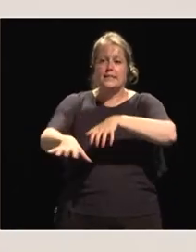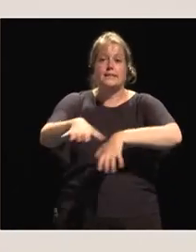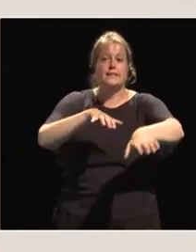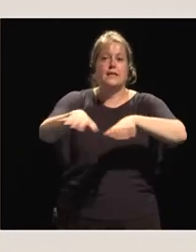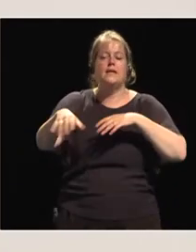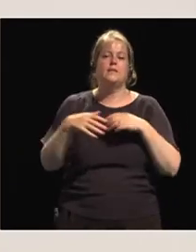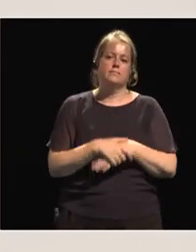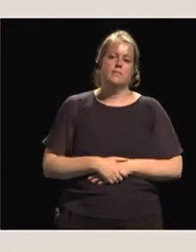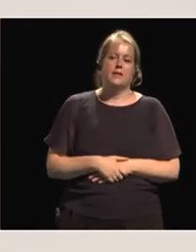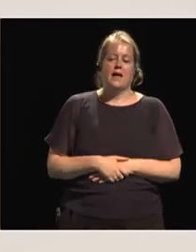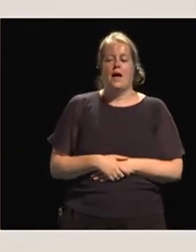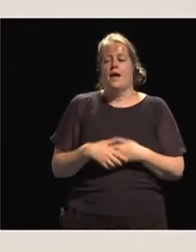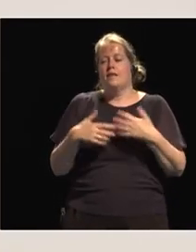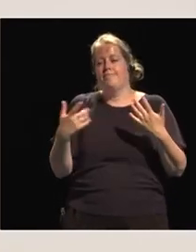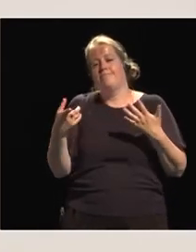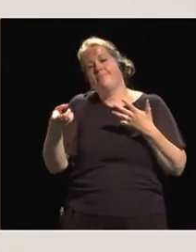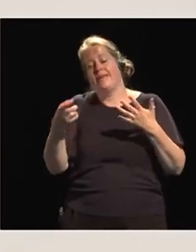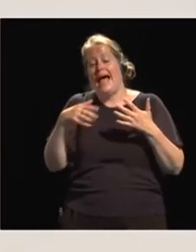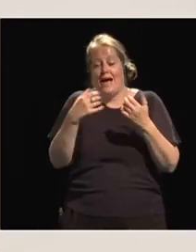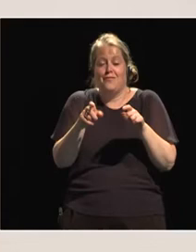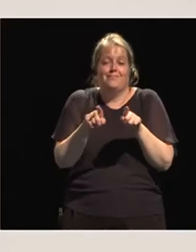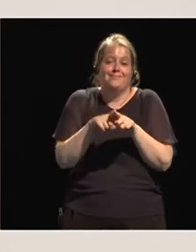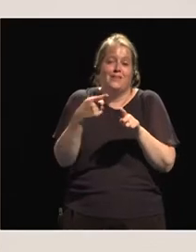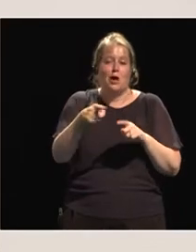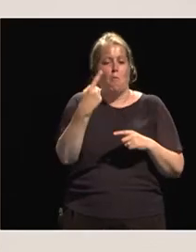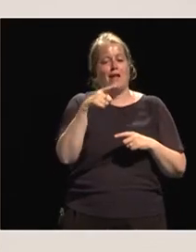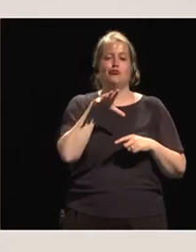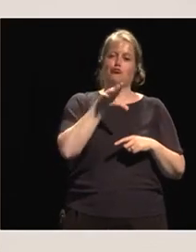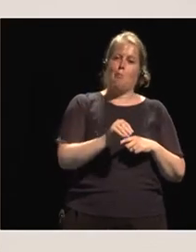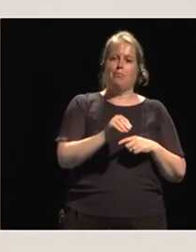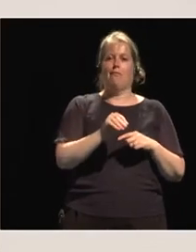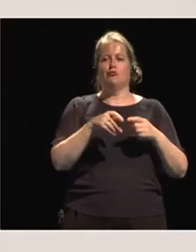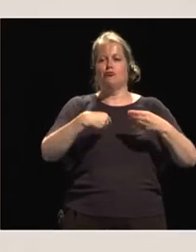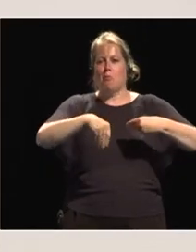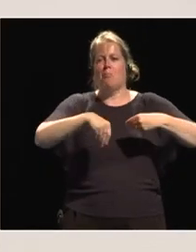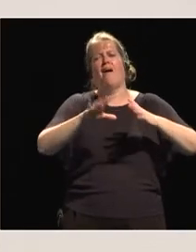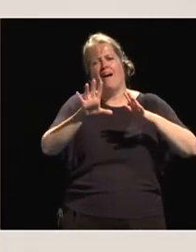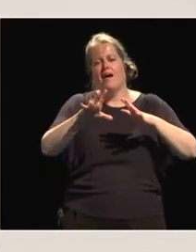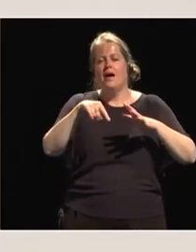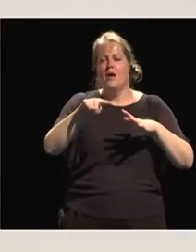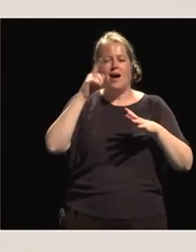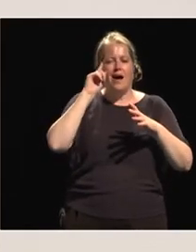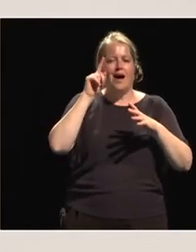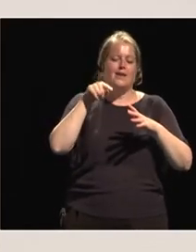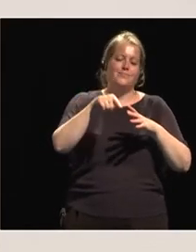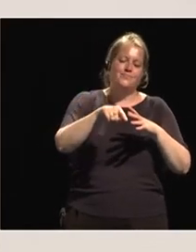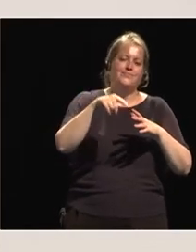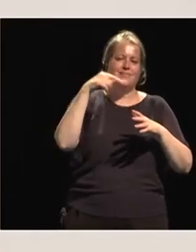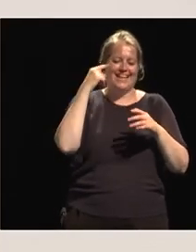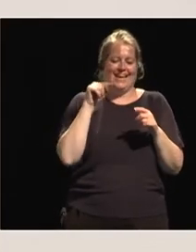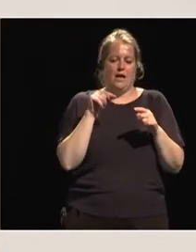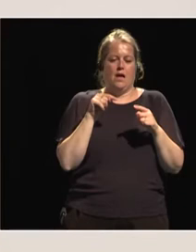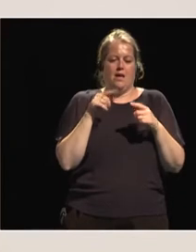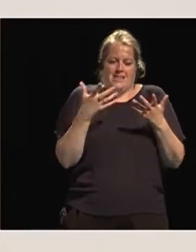one-stop shopping, those kind of things created. I think now we are moving this kind of